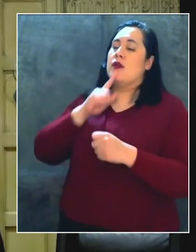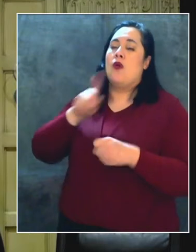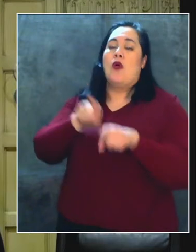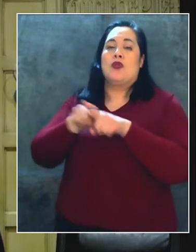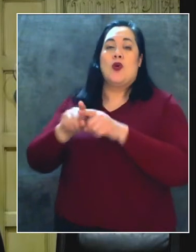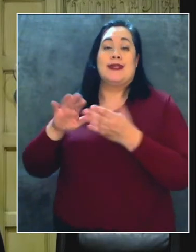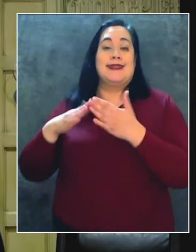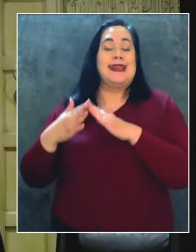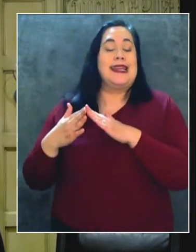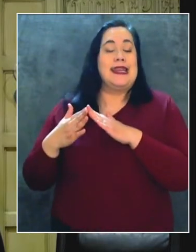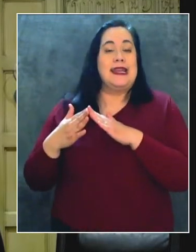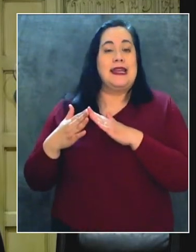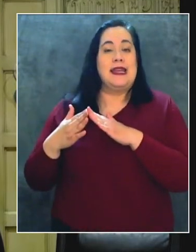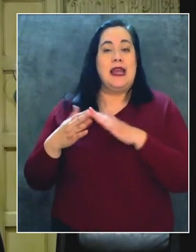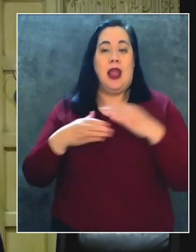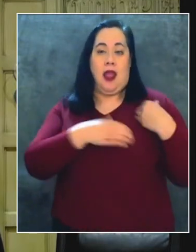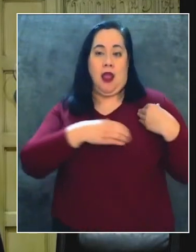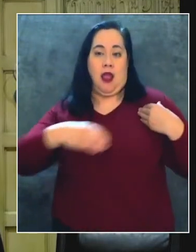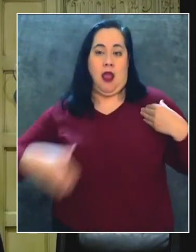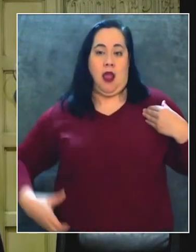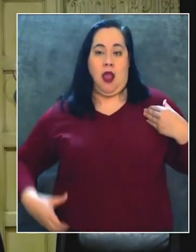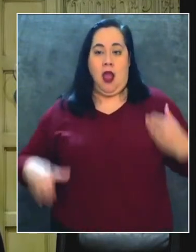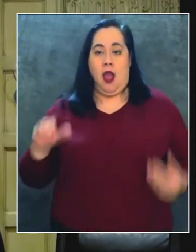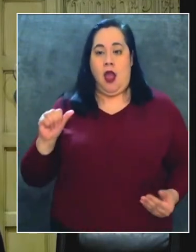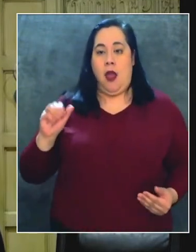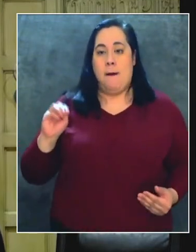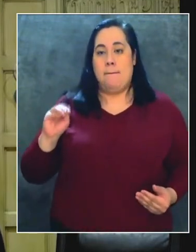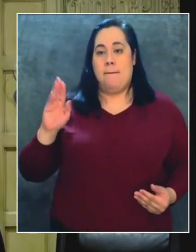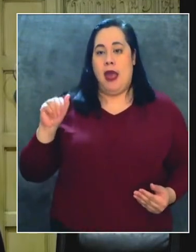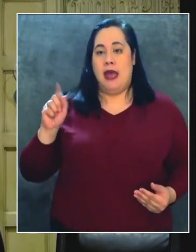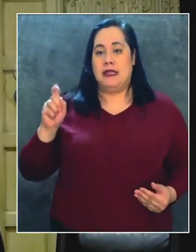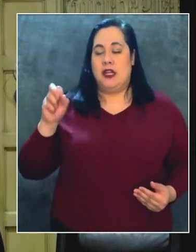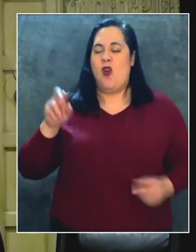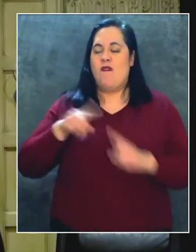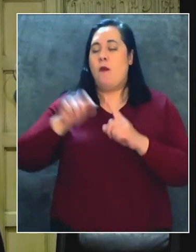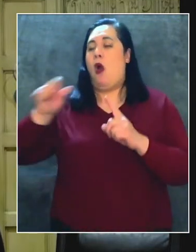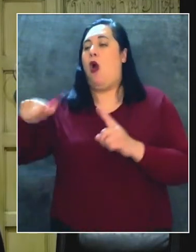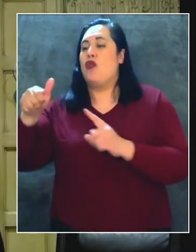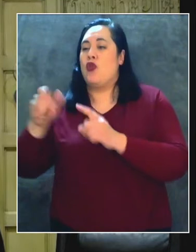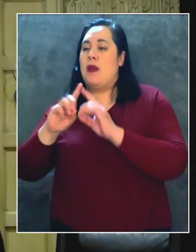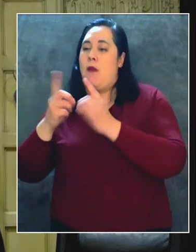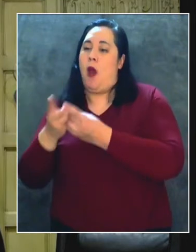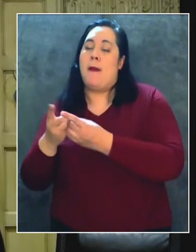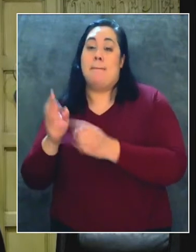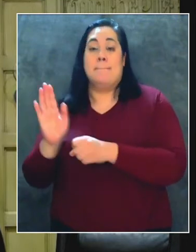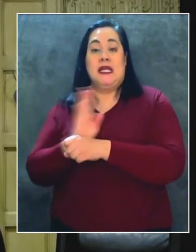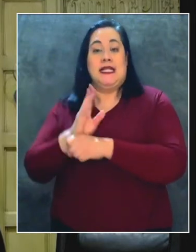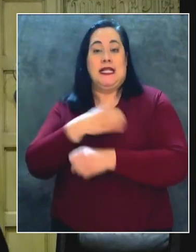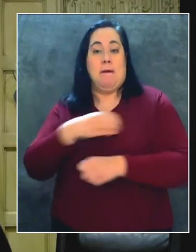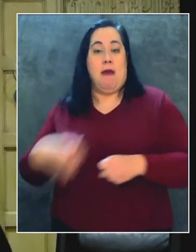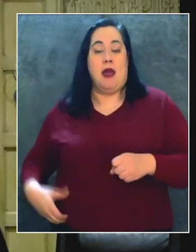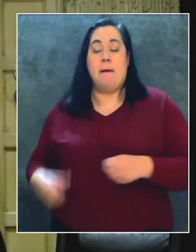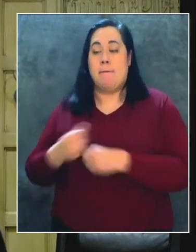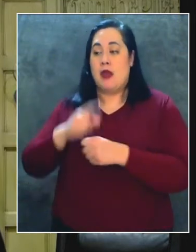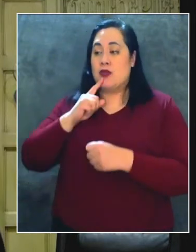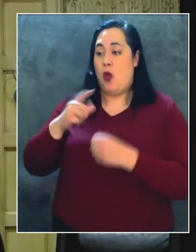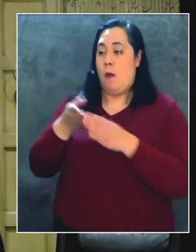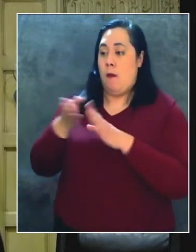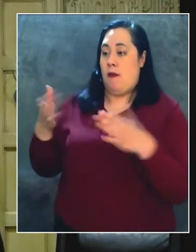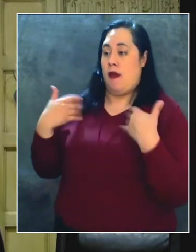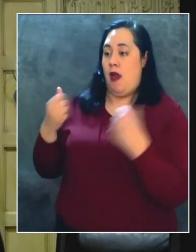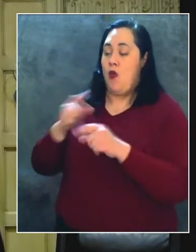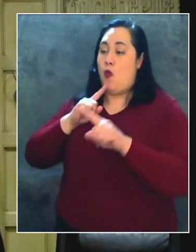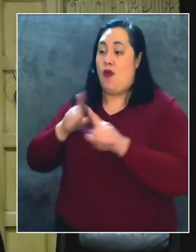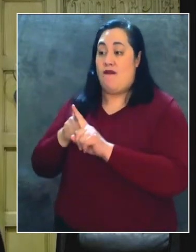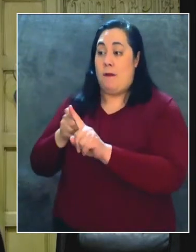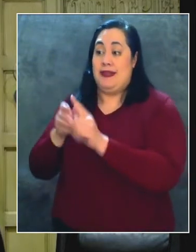ambassadors that are from our other departments, our business ambassadors out there to ensure that public health orders under